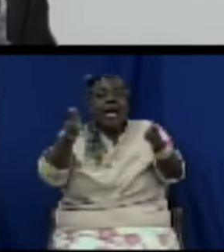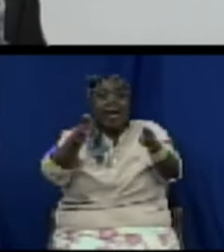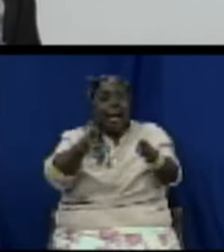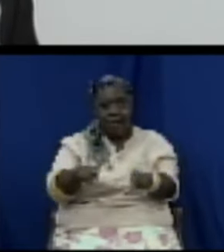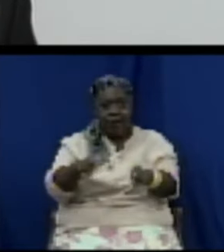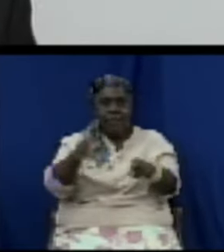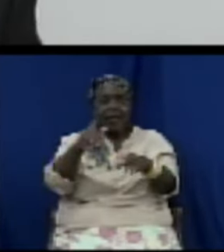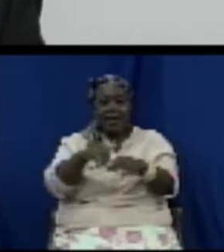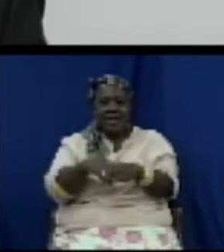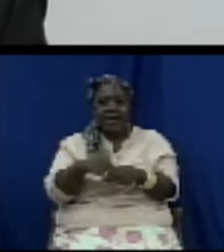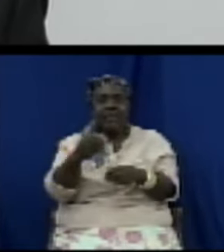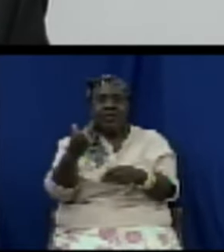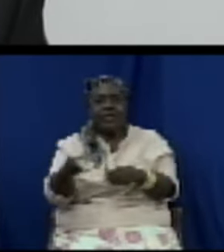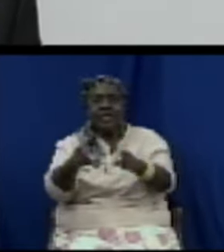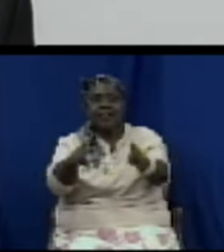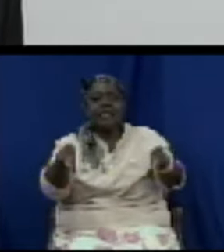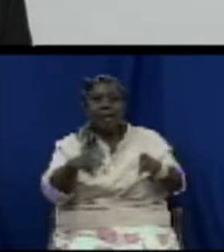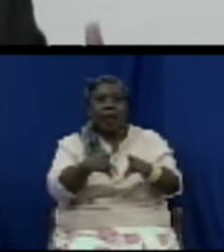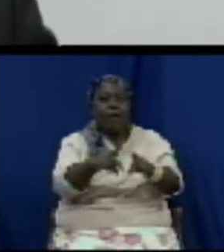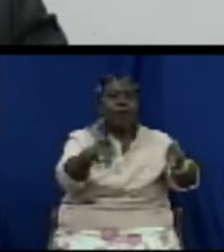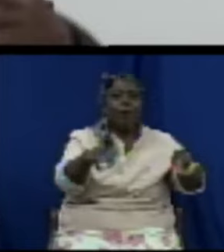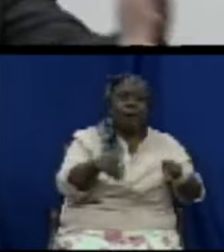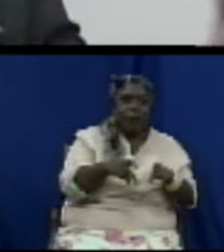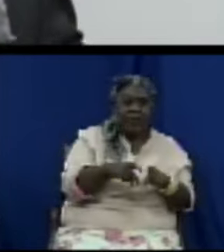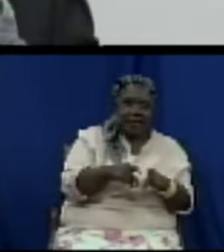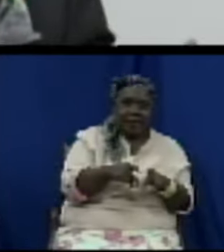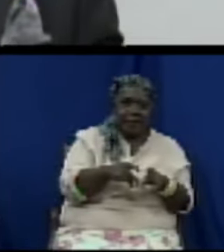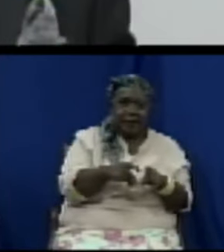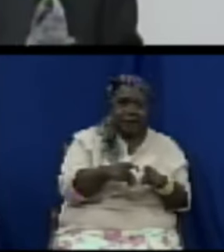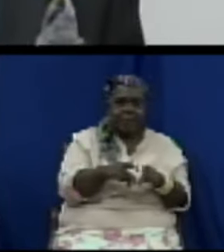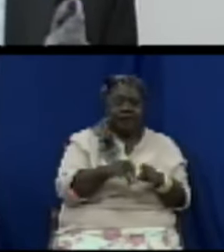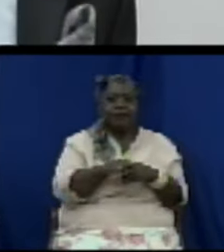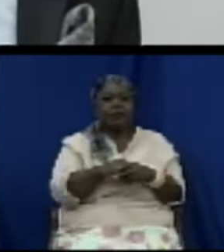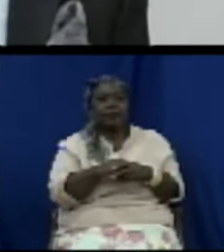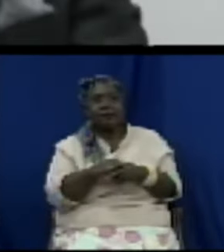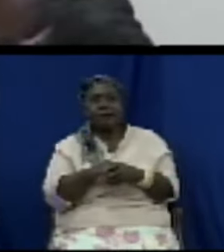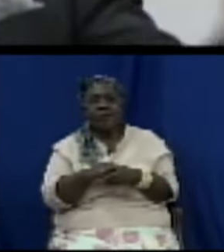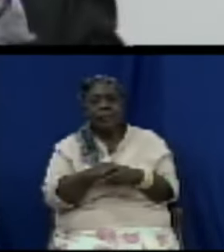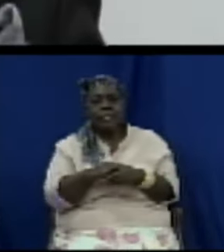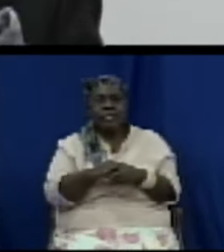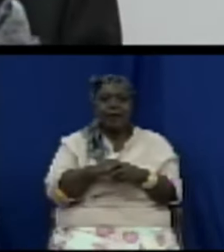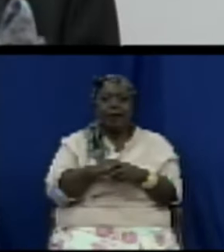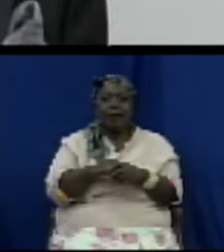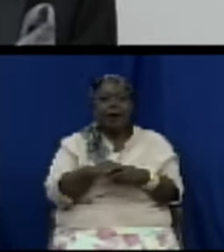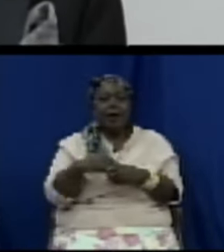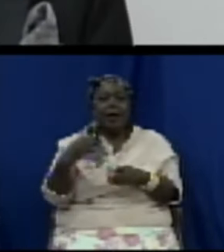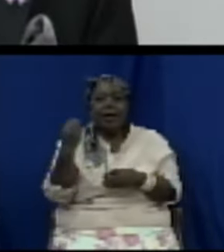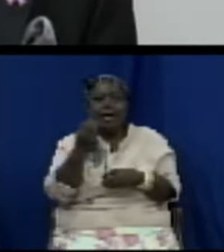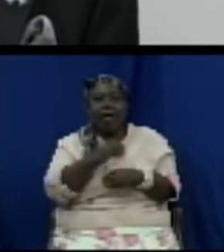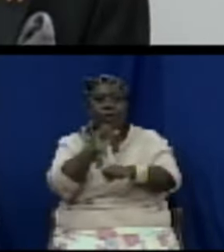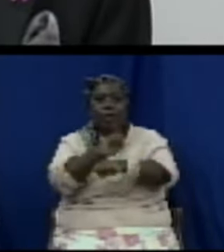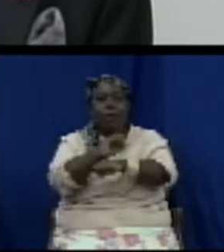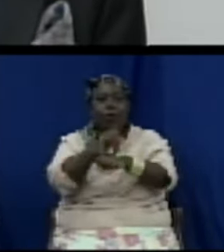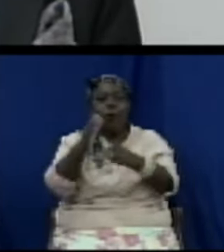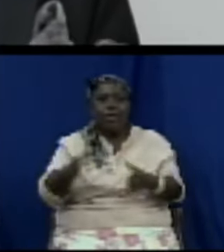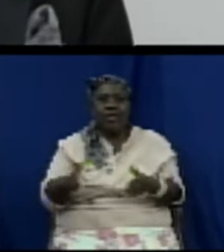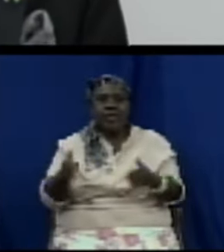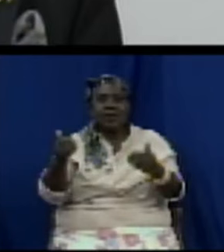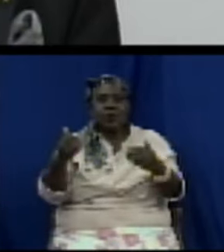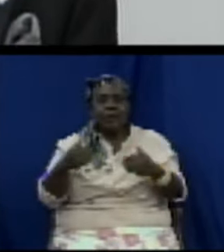have the consumer protection officers have access to all 46